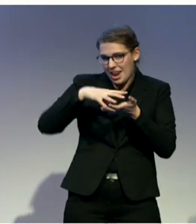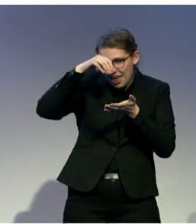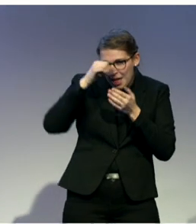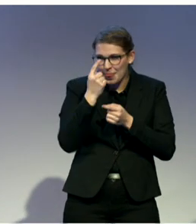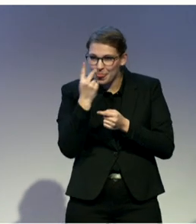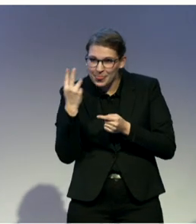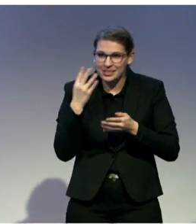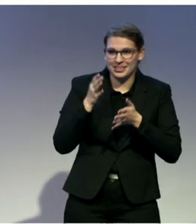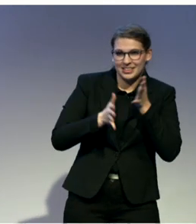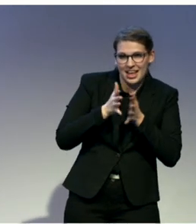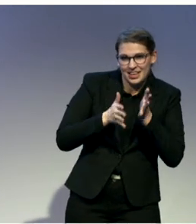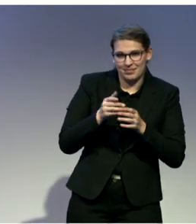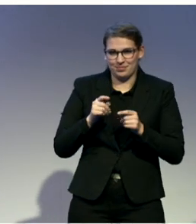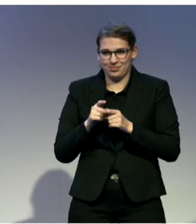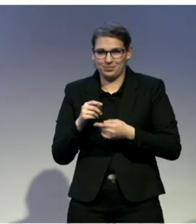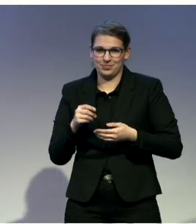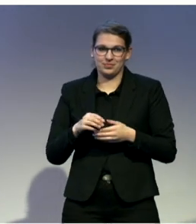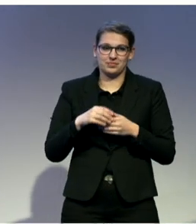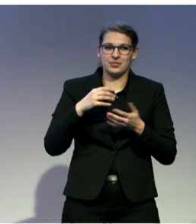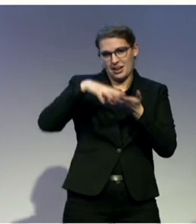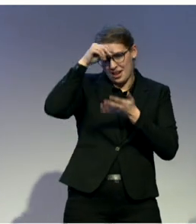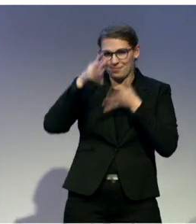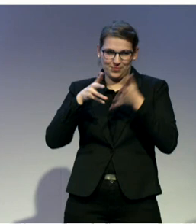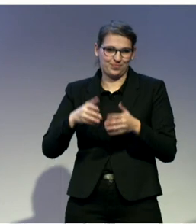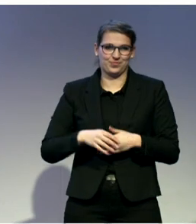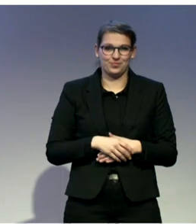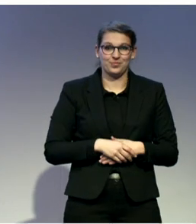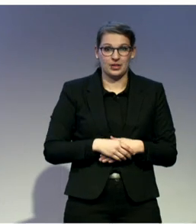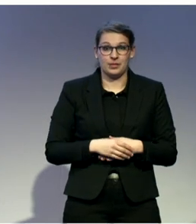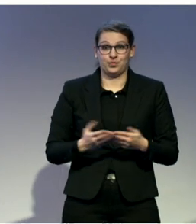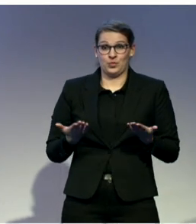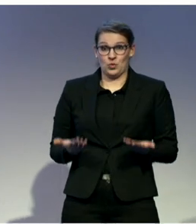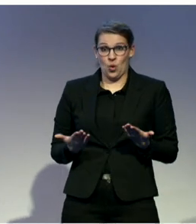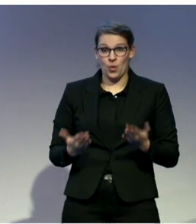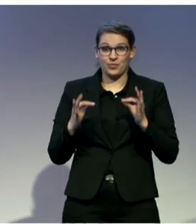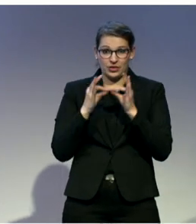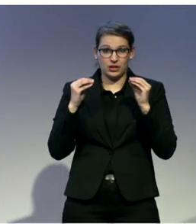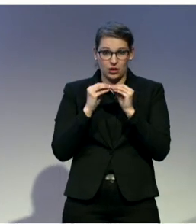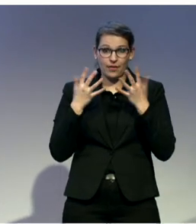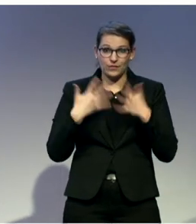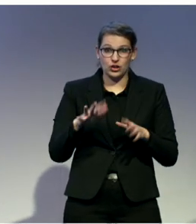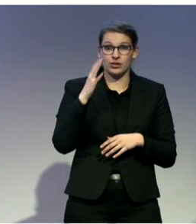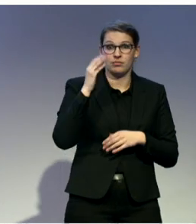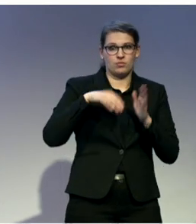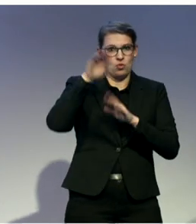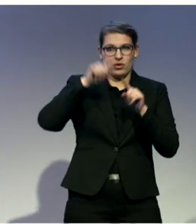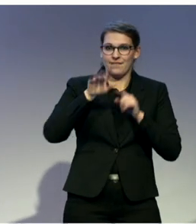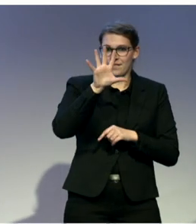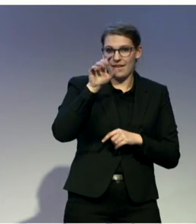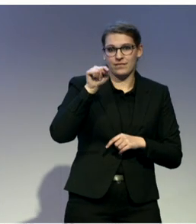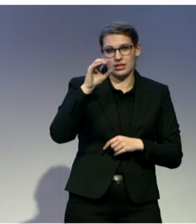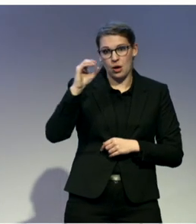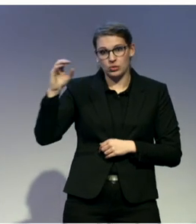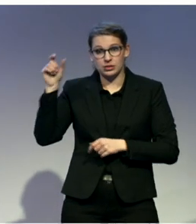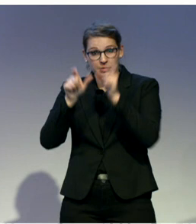to date, FingerTalk has over 5,000 downloads, with just under 6,000